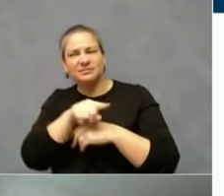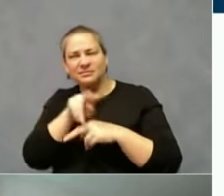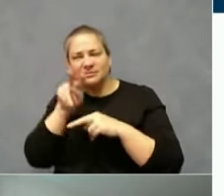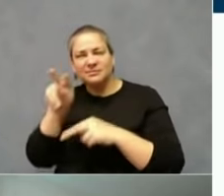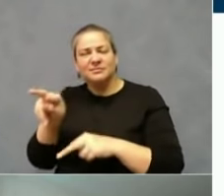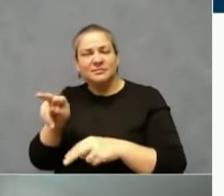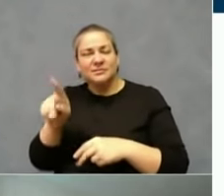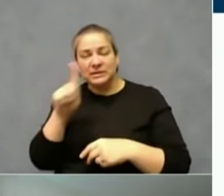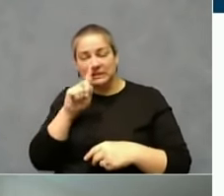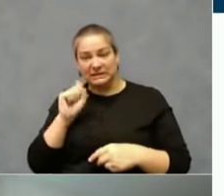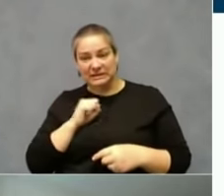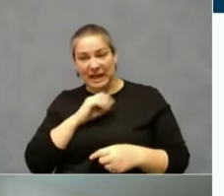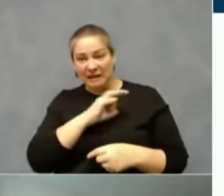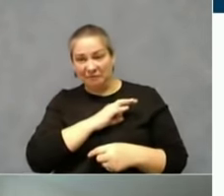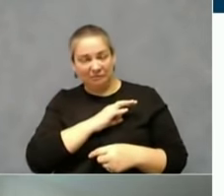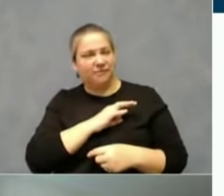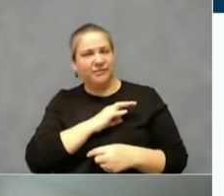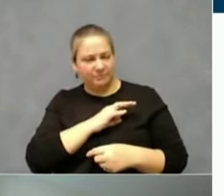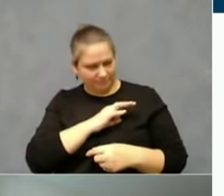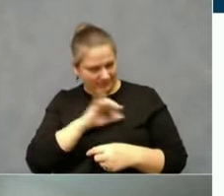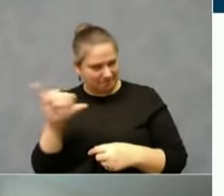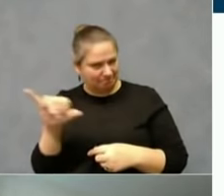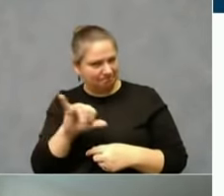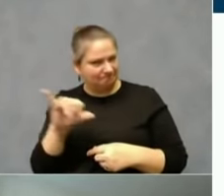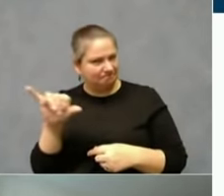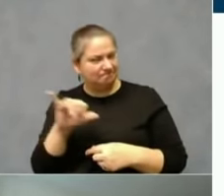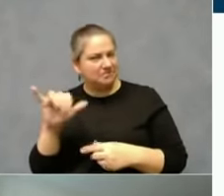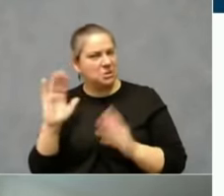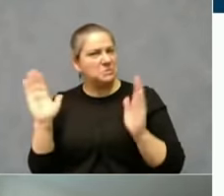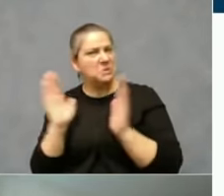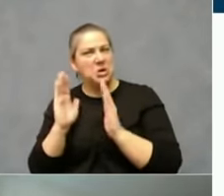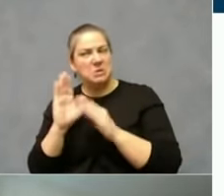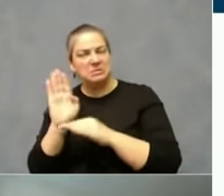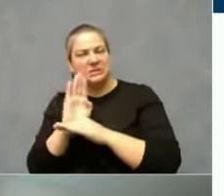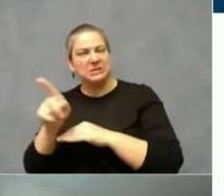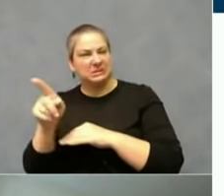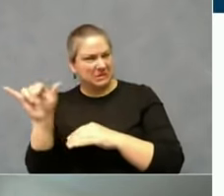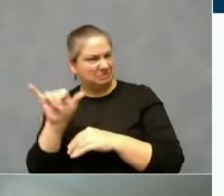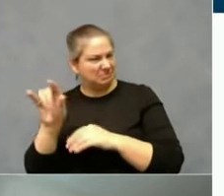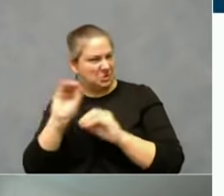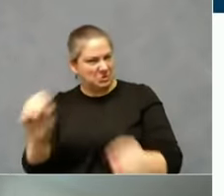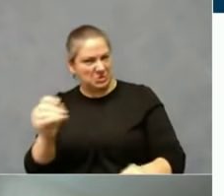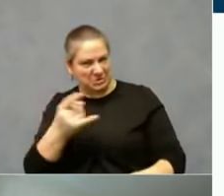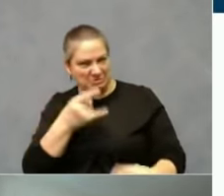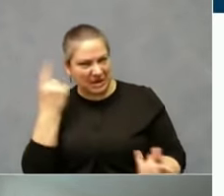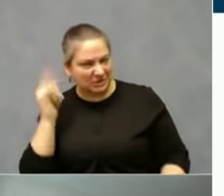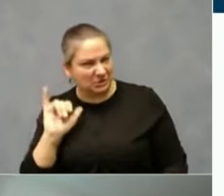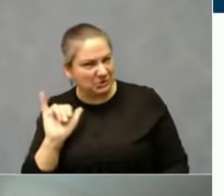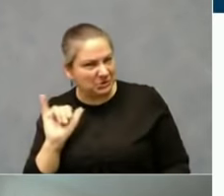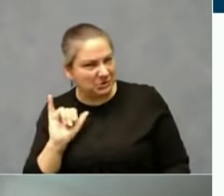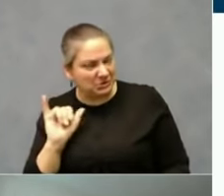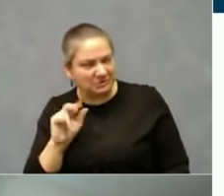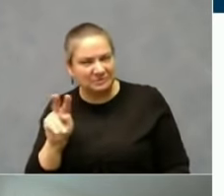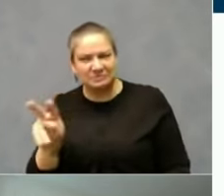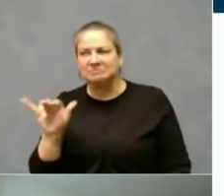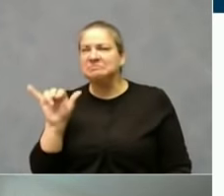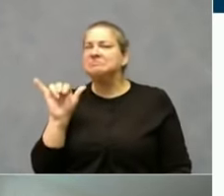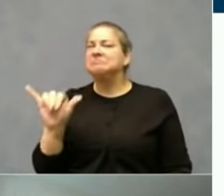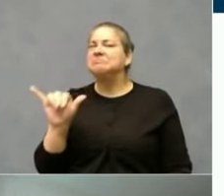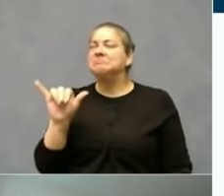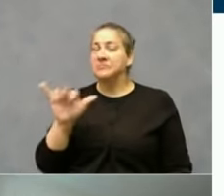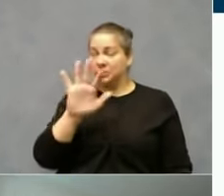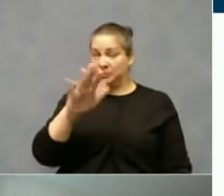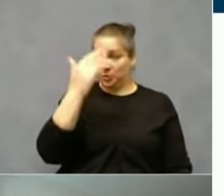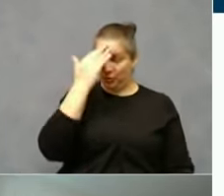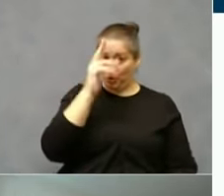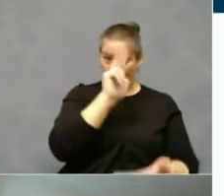it mirrors that. So folks, for at least three weeks, the governor was asked repeatedly in press